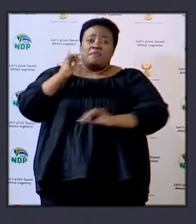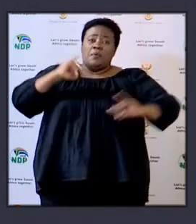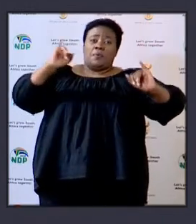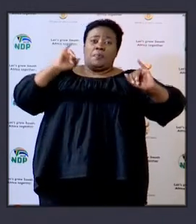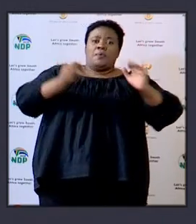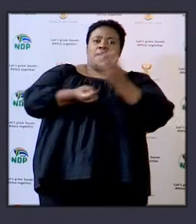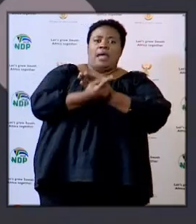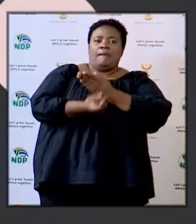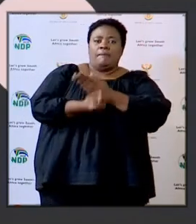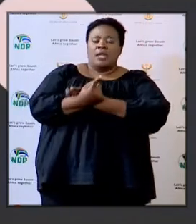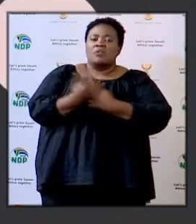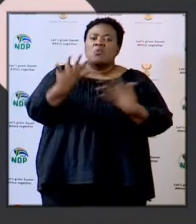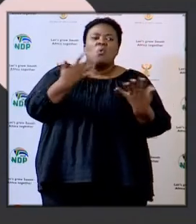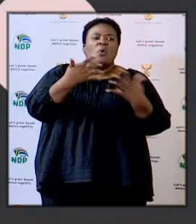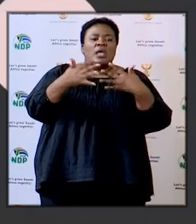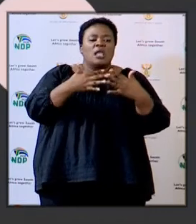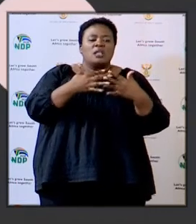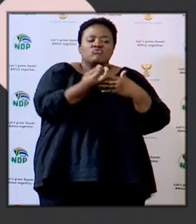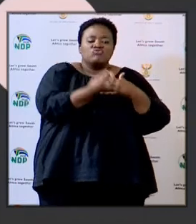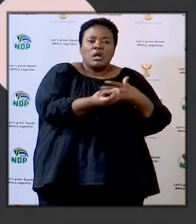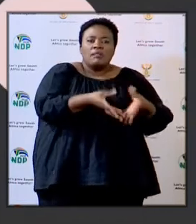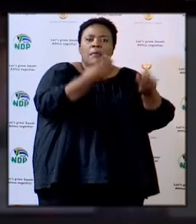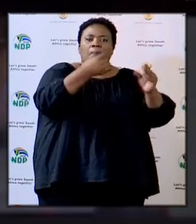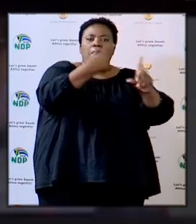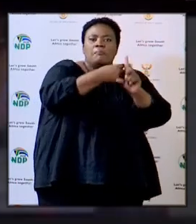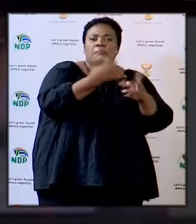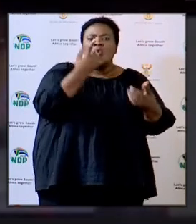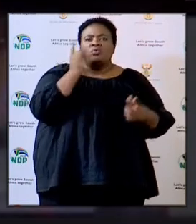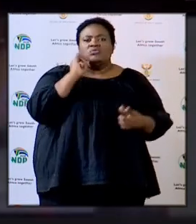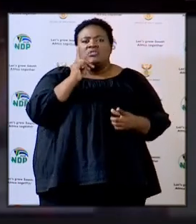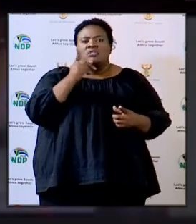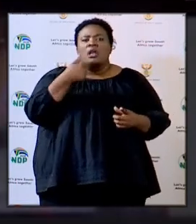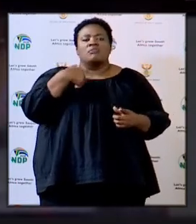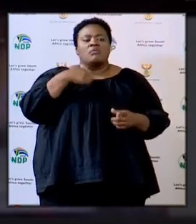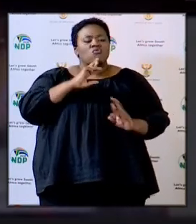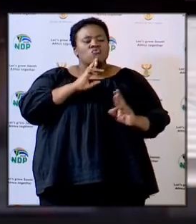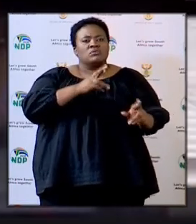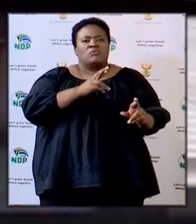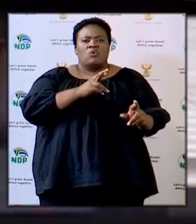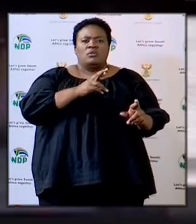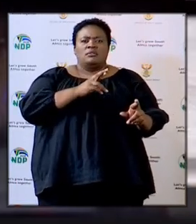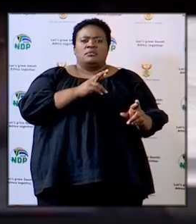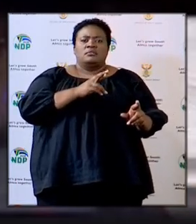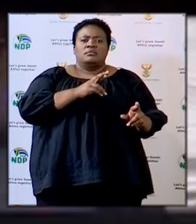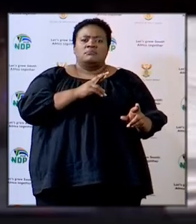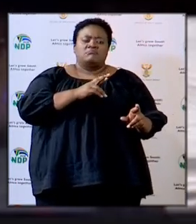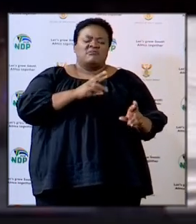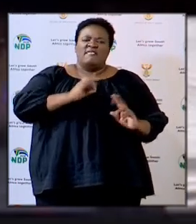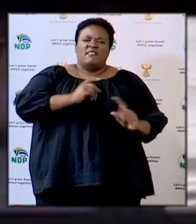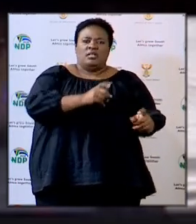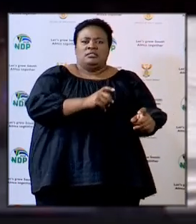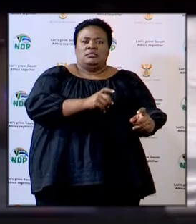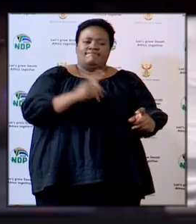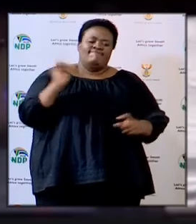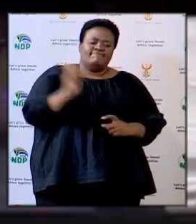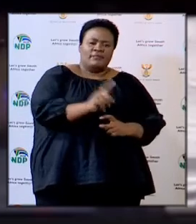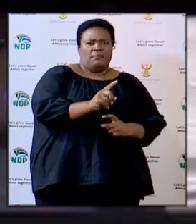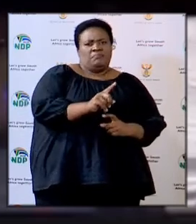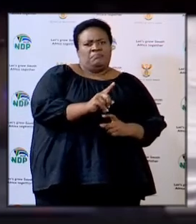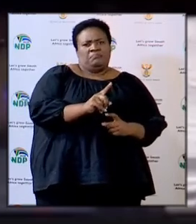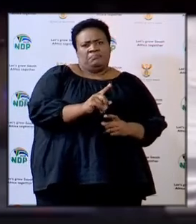emergency or any positive case so that they can respond speedily to the challenges that are within our schools